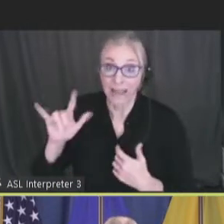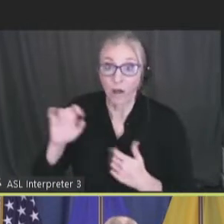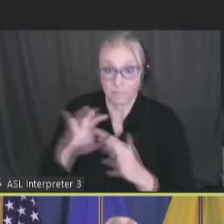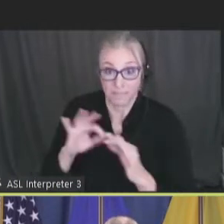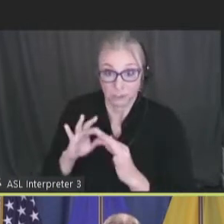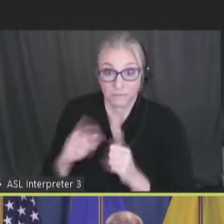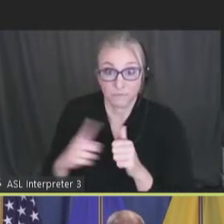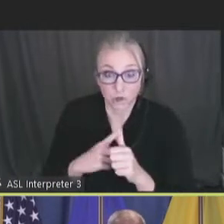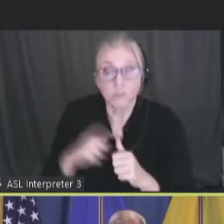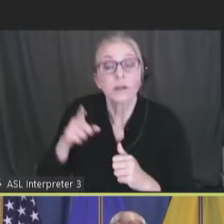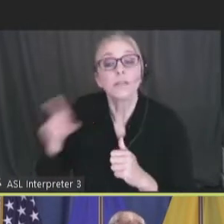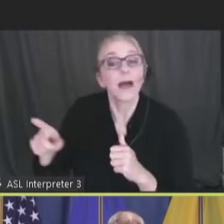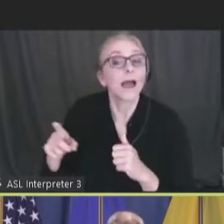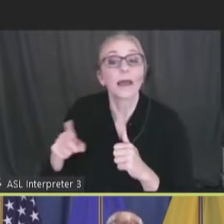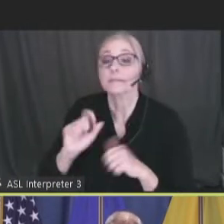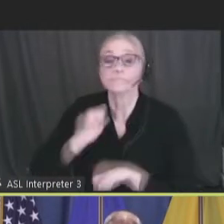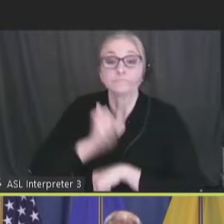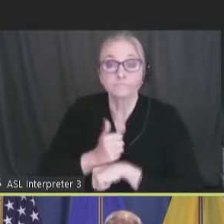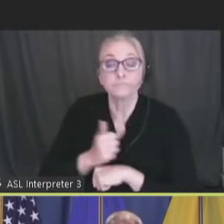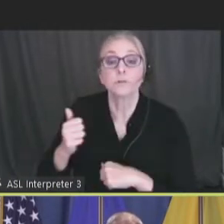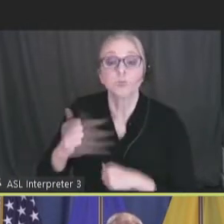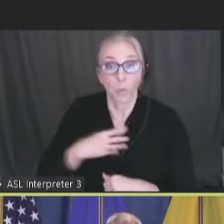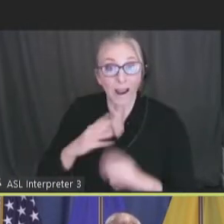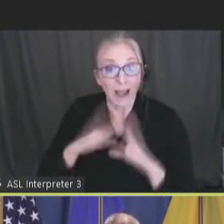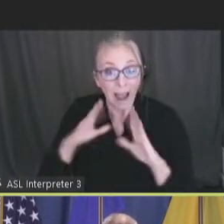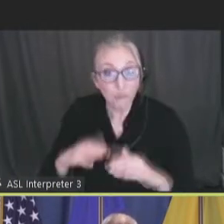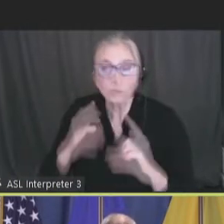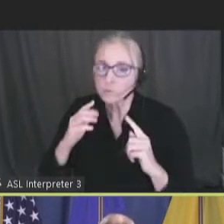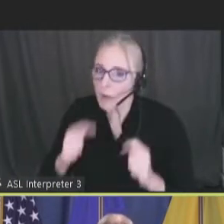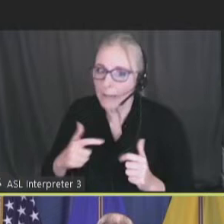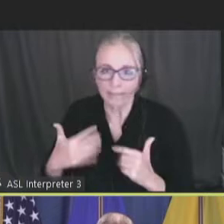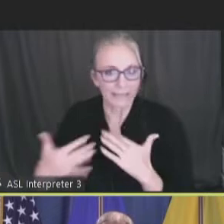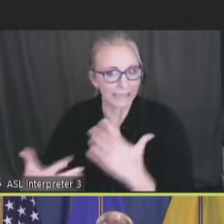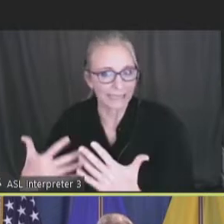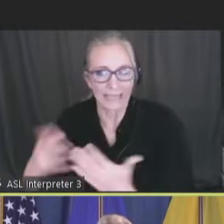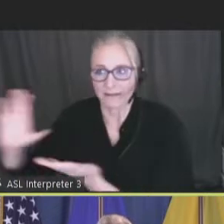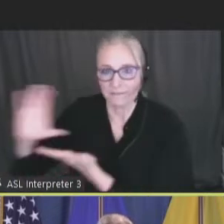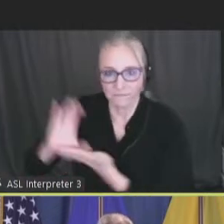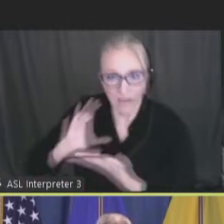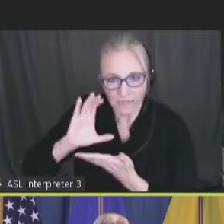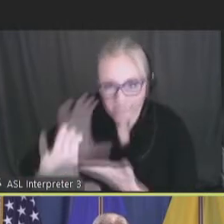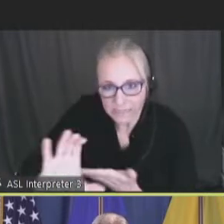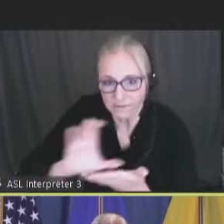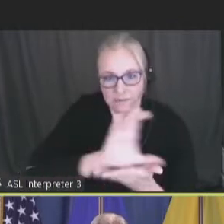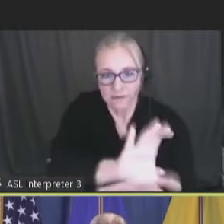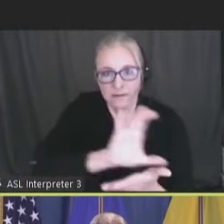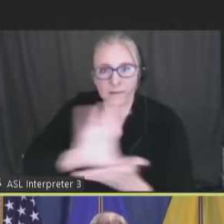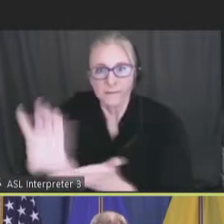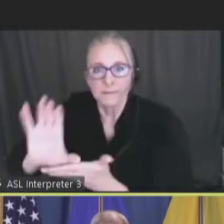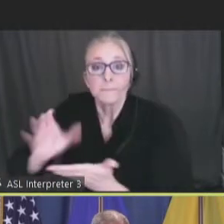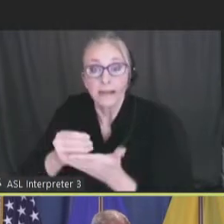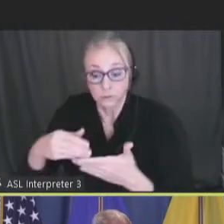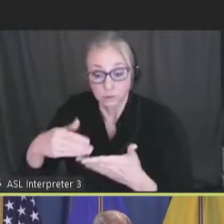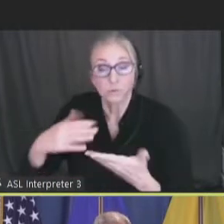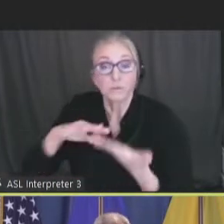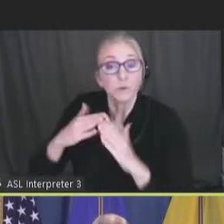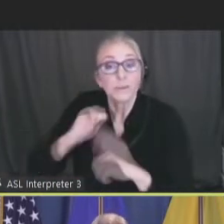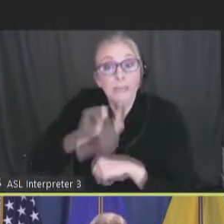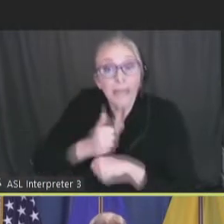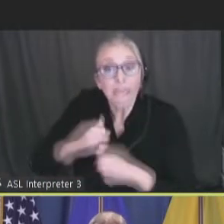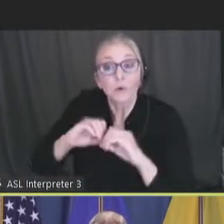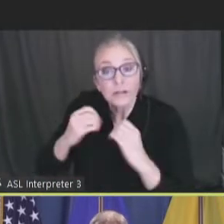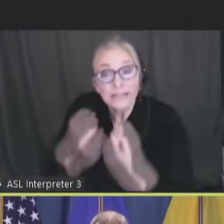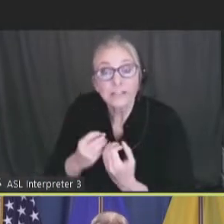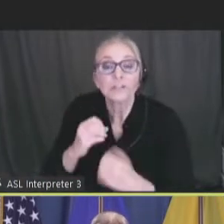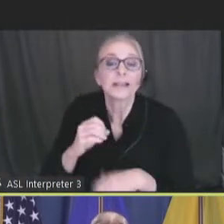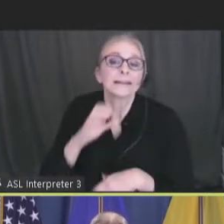first, was initiated by the White House to rapidly get funding to local community-based organizations, organizations like senior